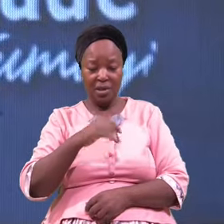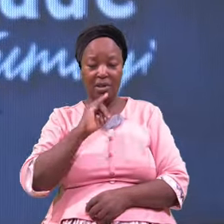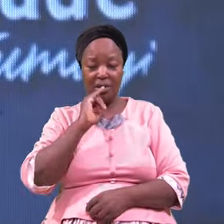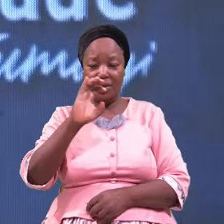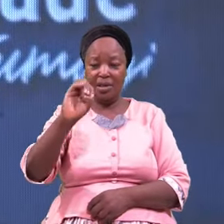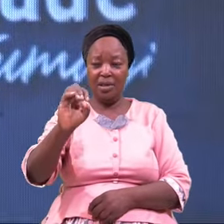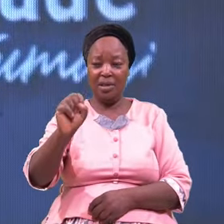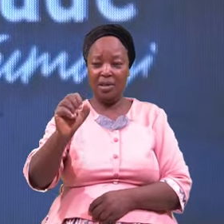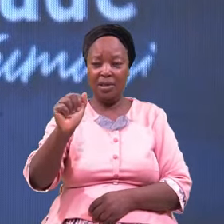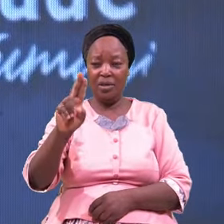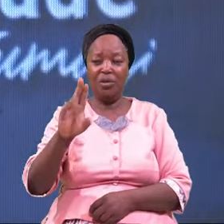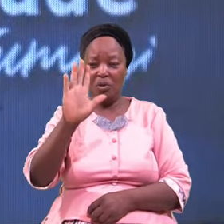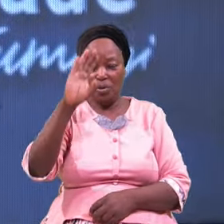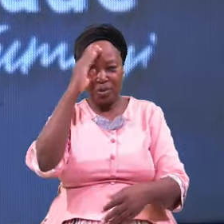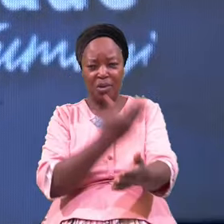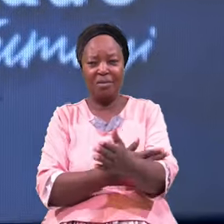Son